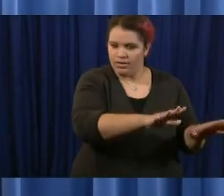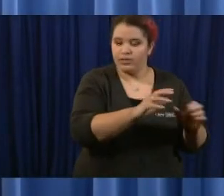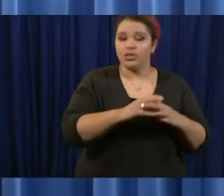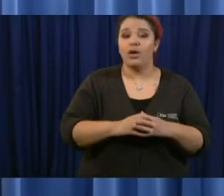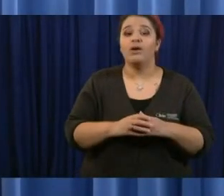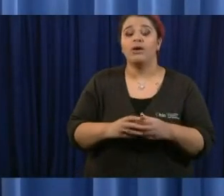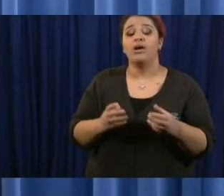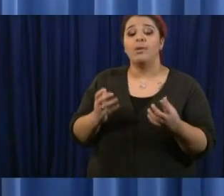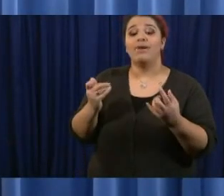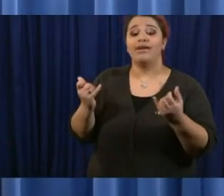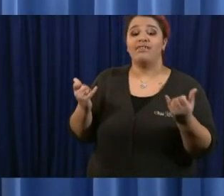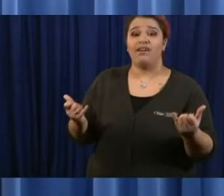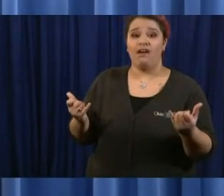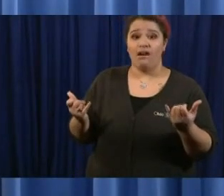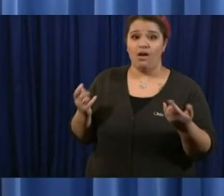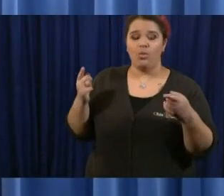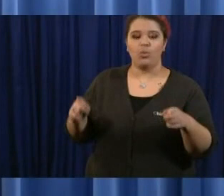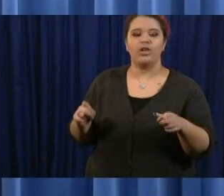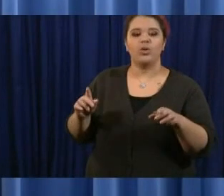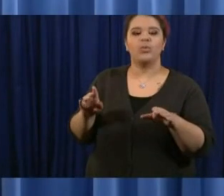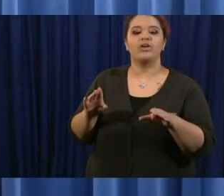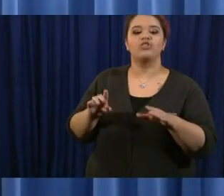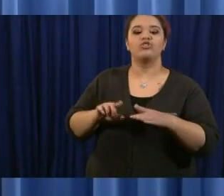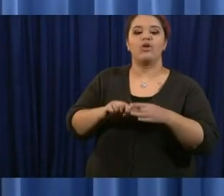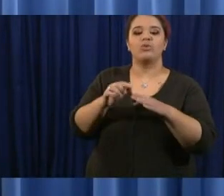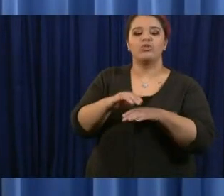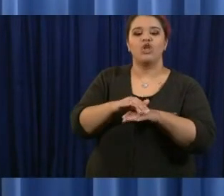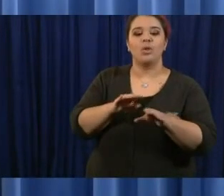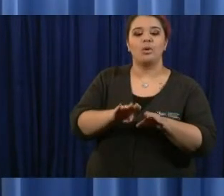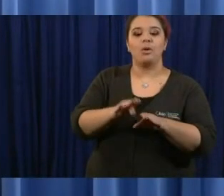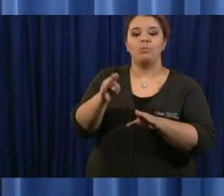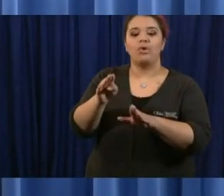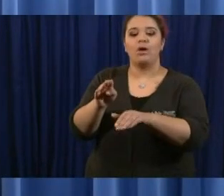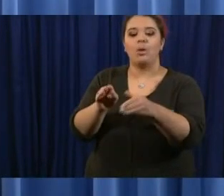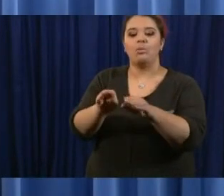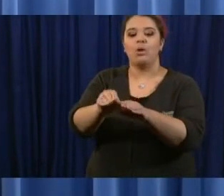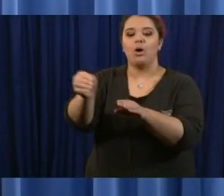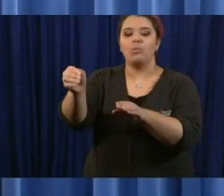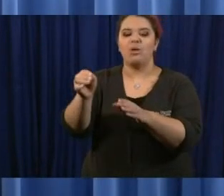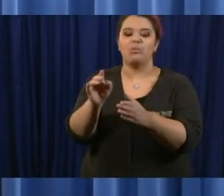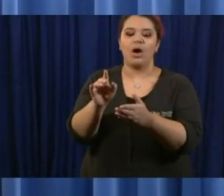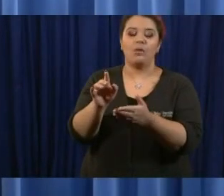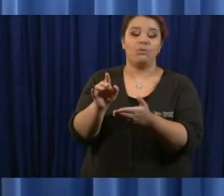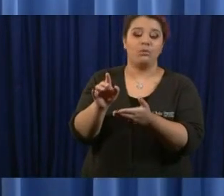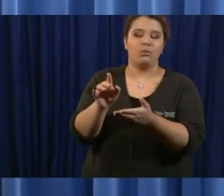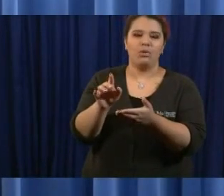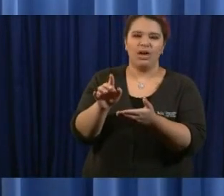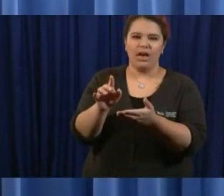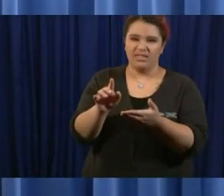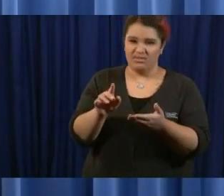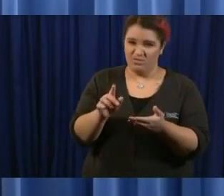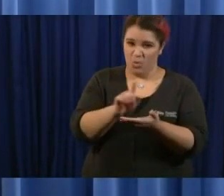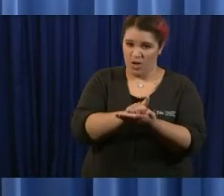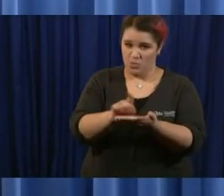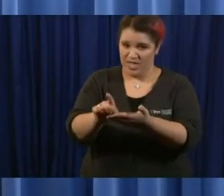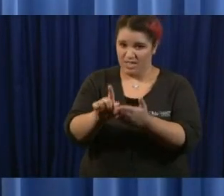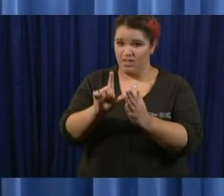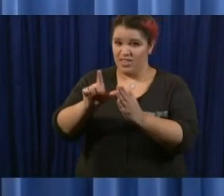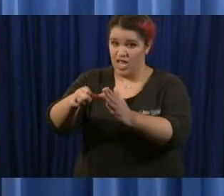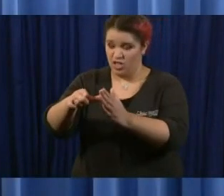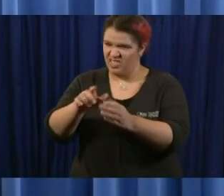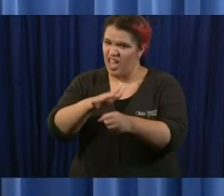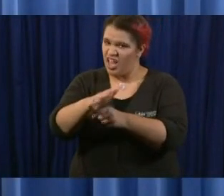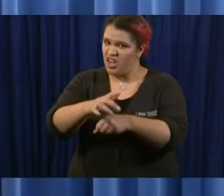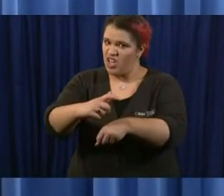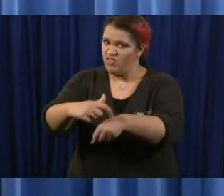on by the time that we're lifting retail about a week later i guess do we have enough time to see the effects of these